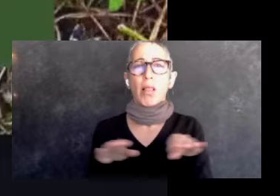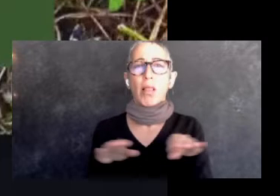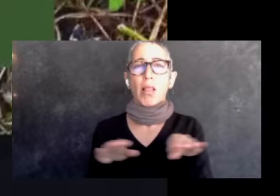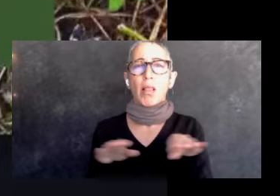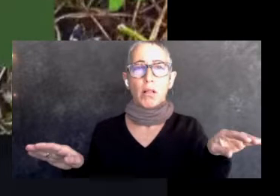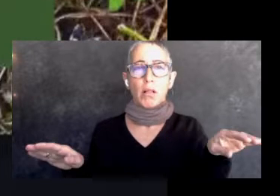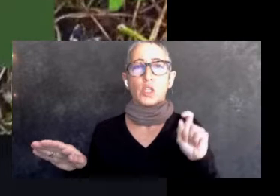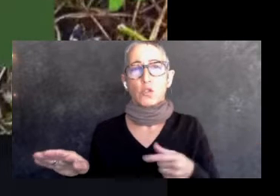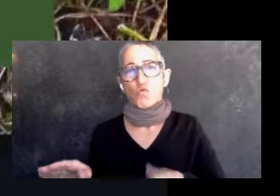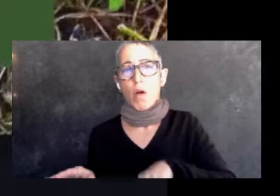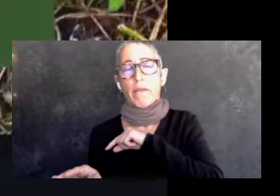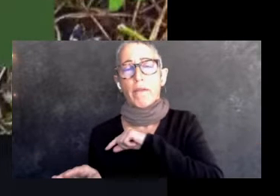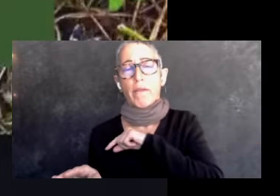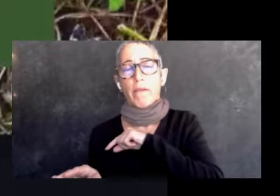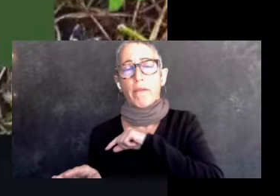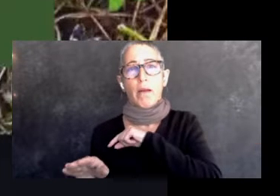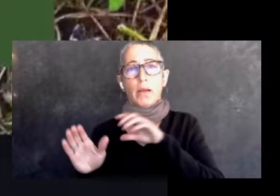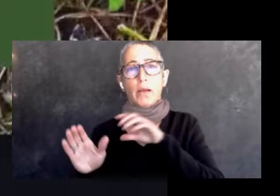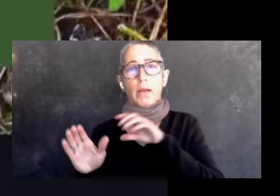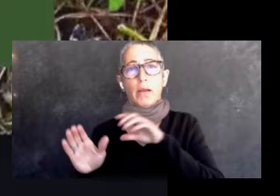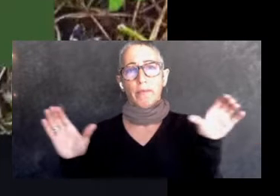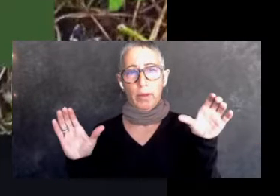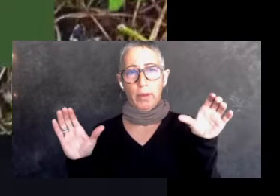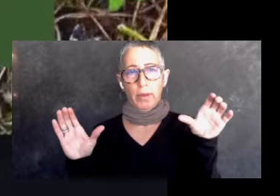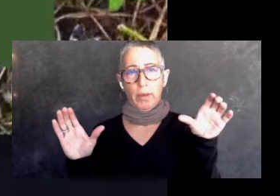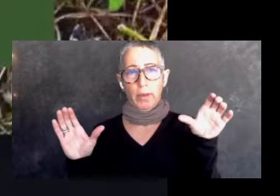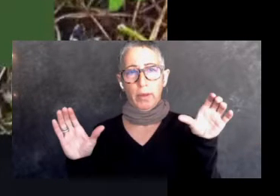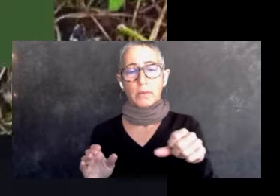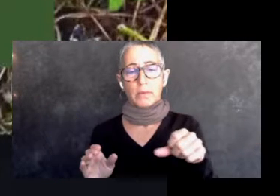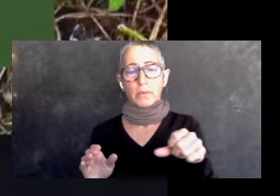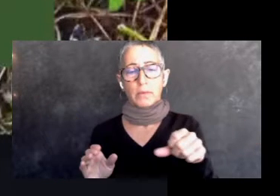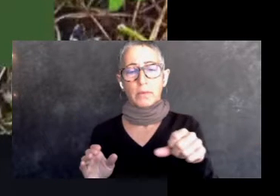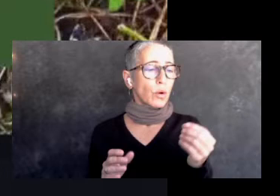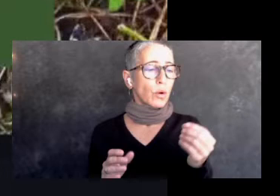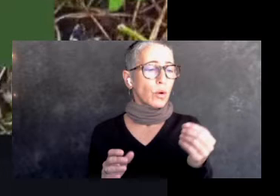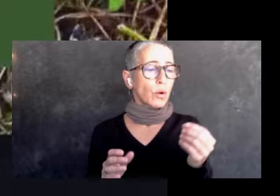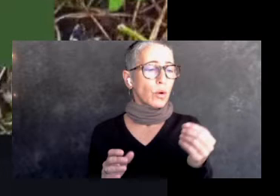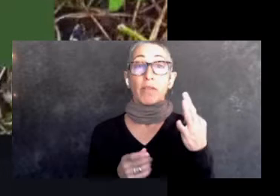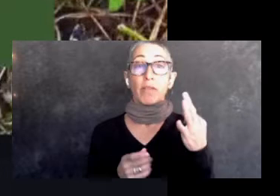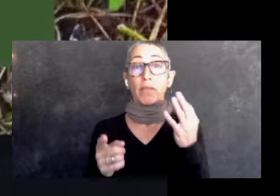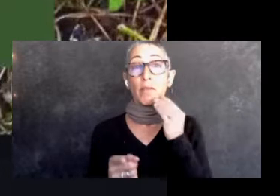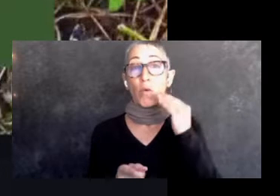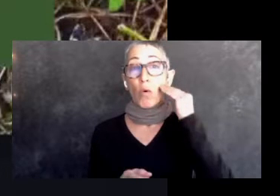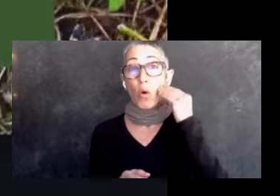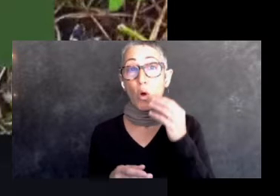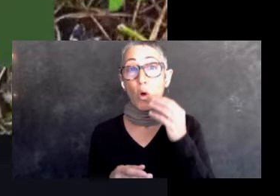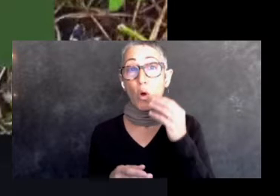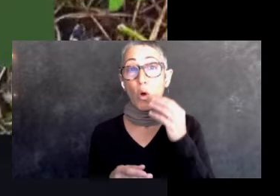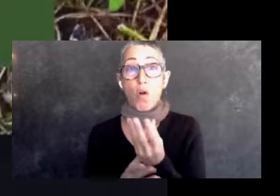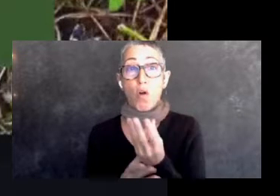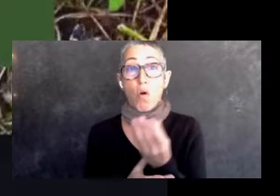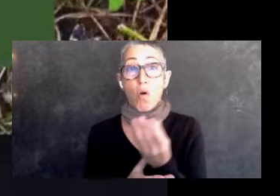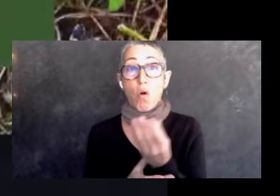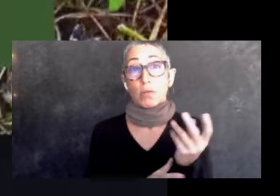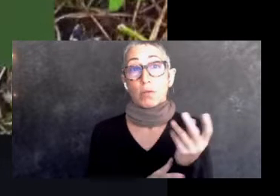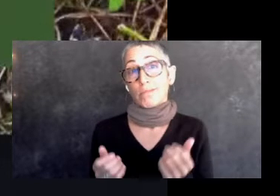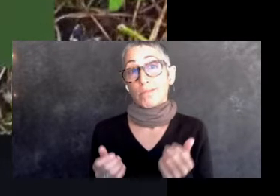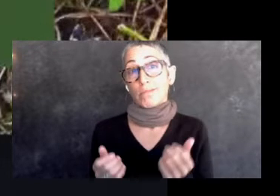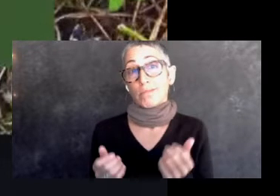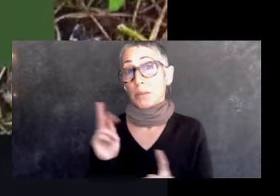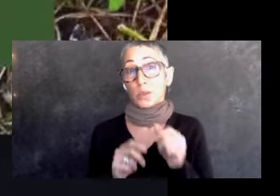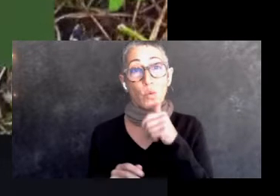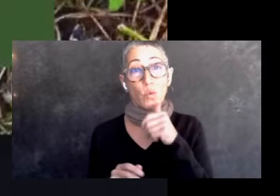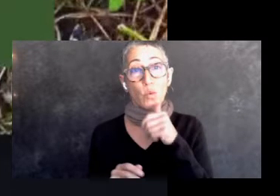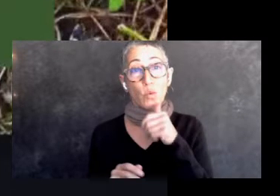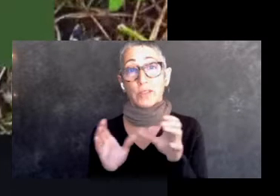qualify for and certify for. So, you know, uh, if you're a home grower, you know, most people don't have certification. don't have the